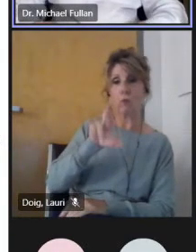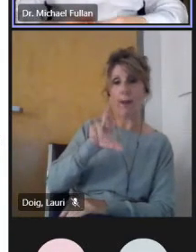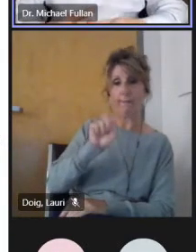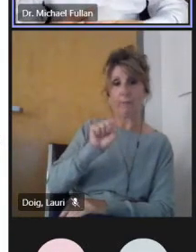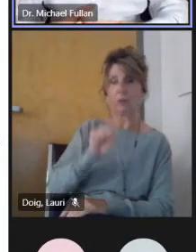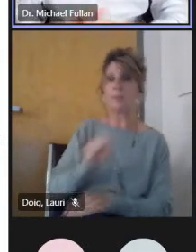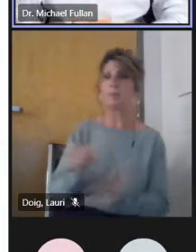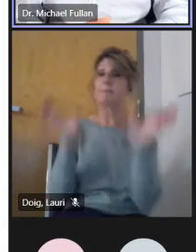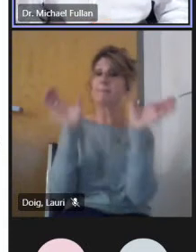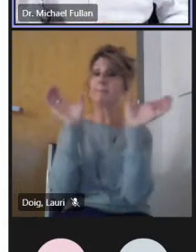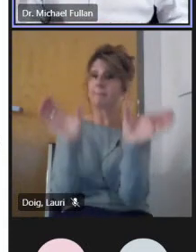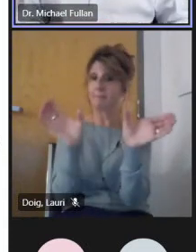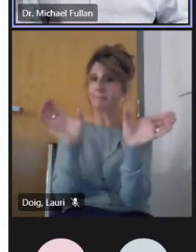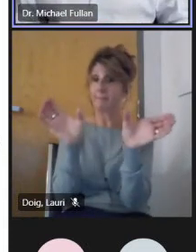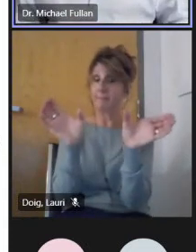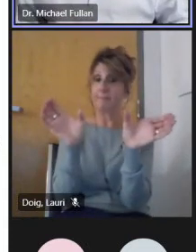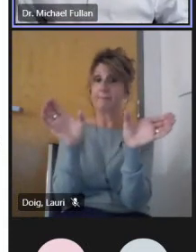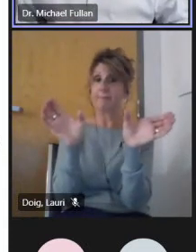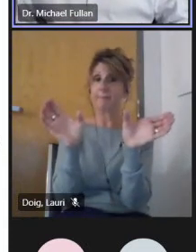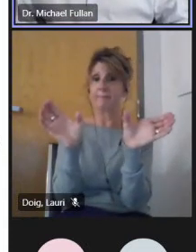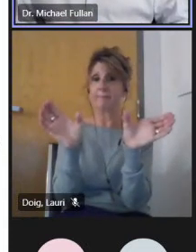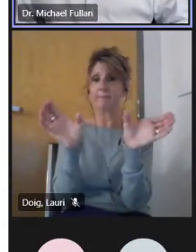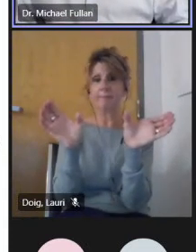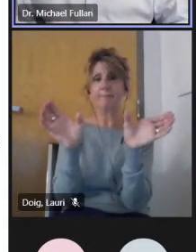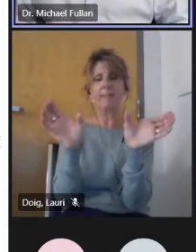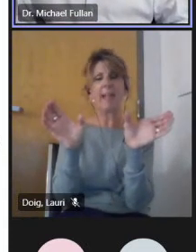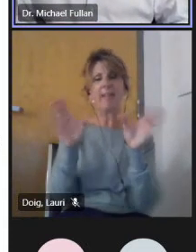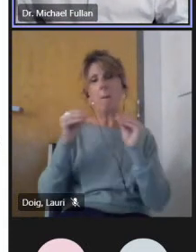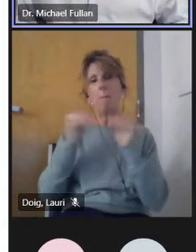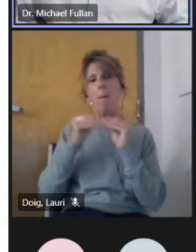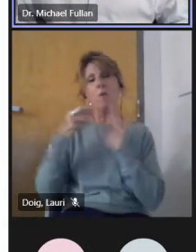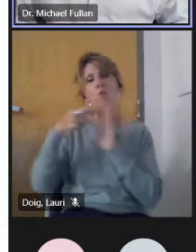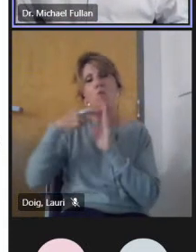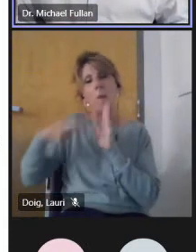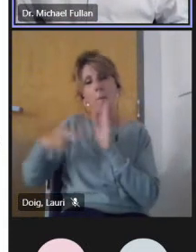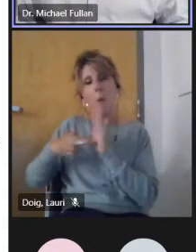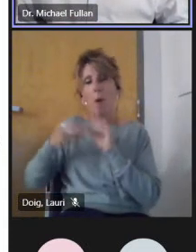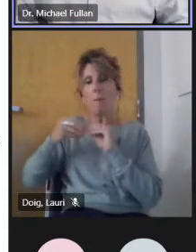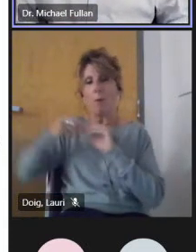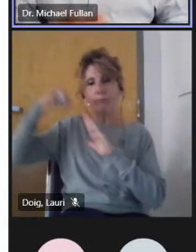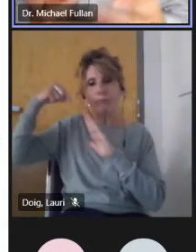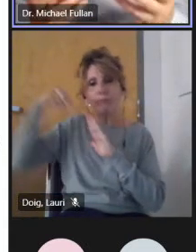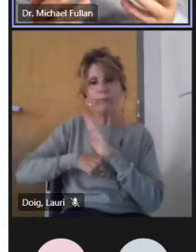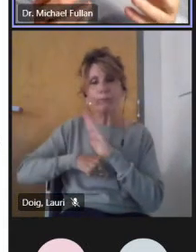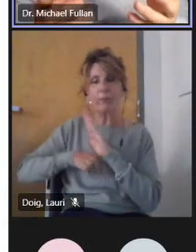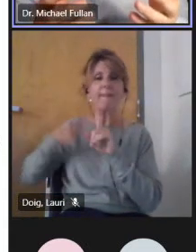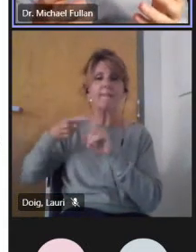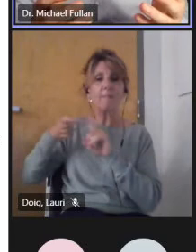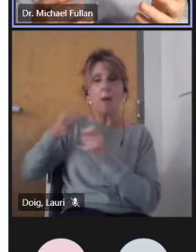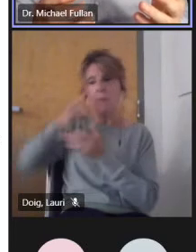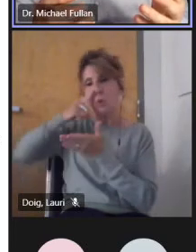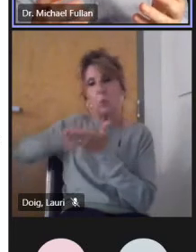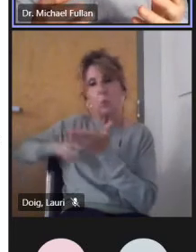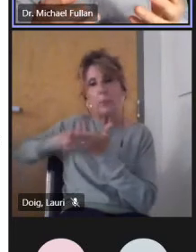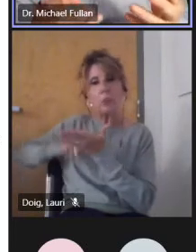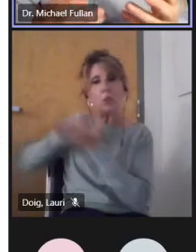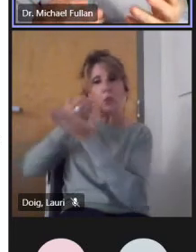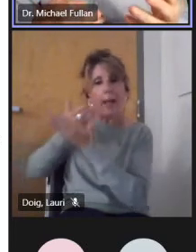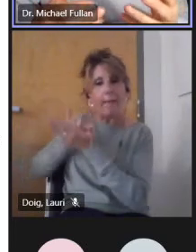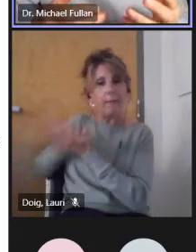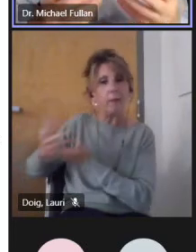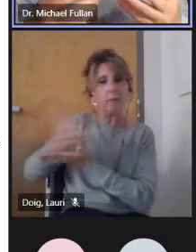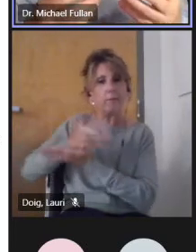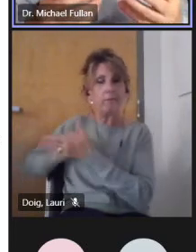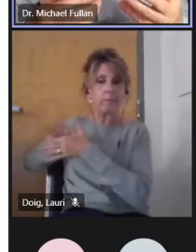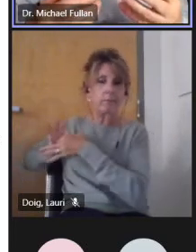The main diagram, and you really need to read the report. It comes alive. It's based on evidence. But it's also, to me, it